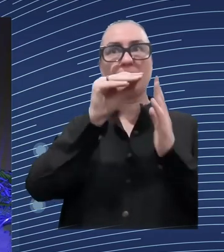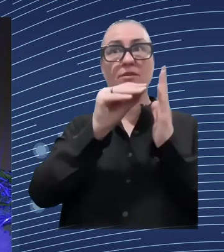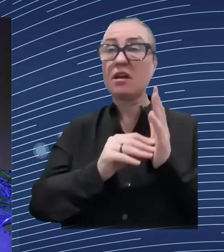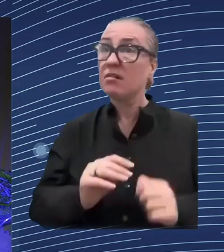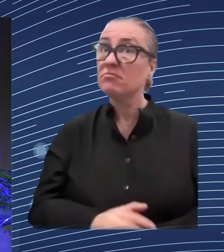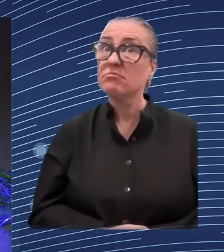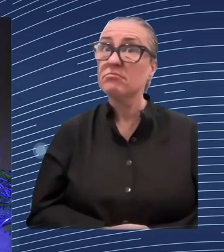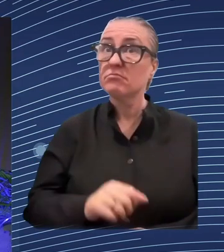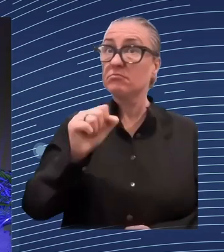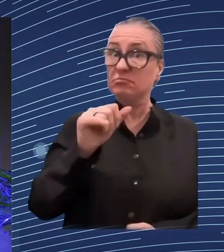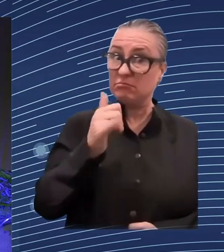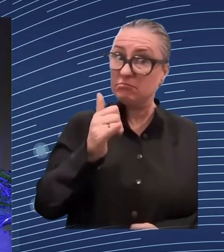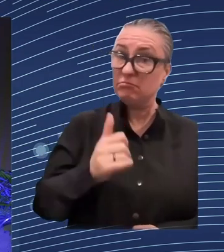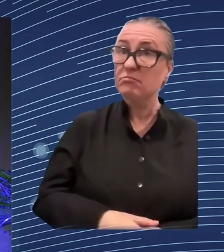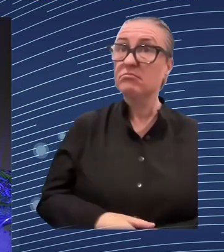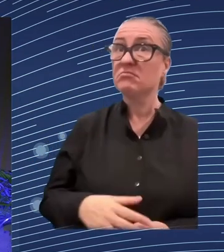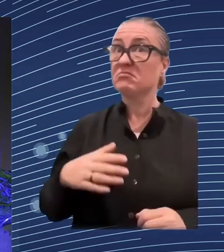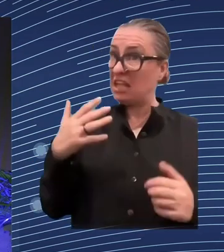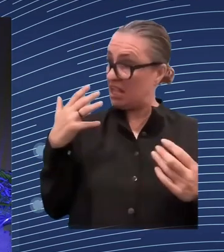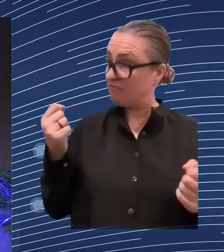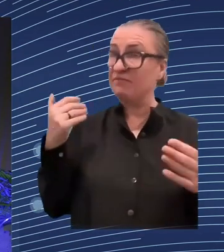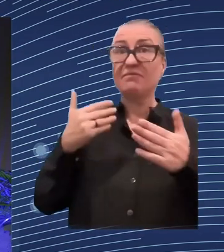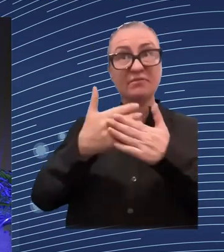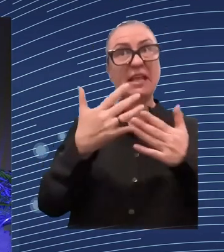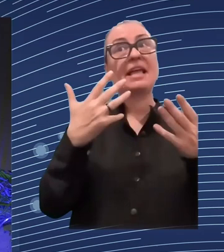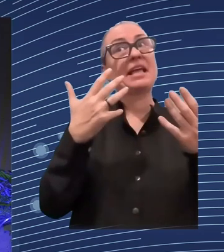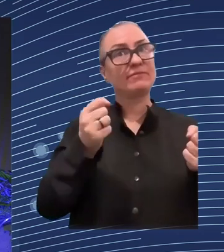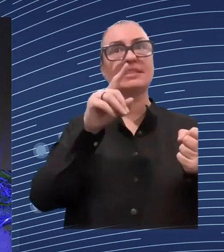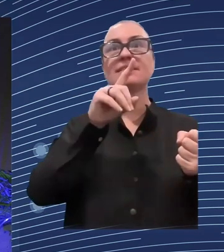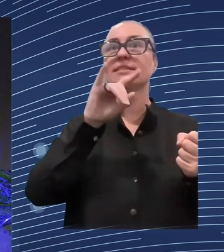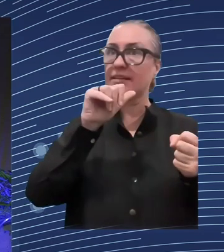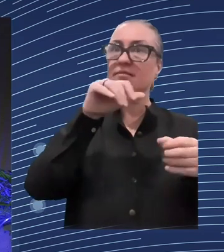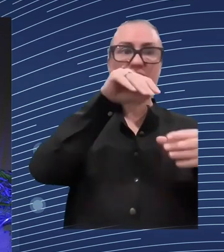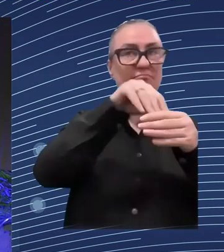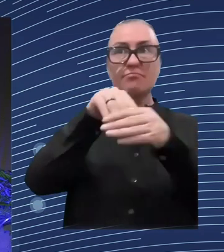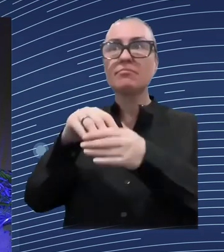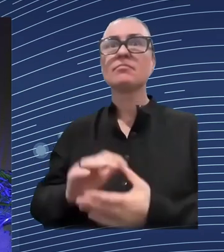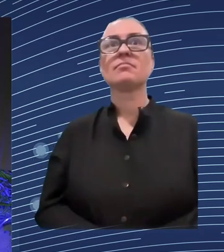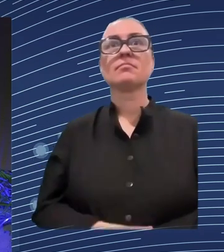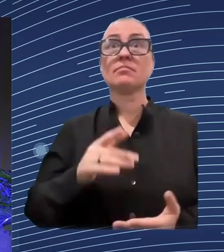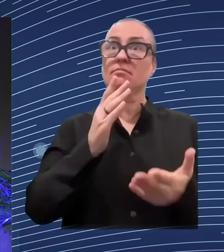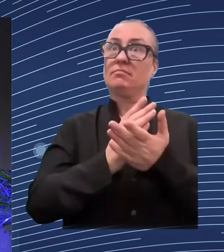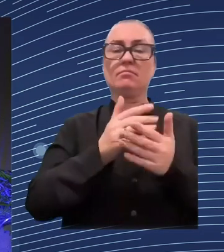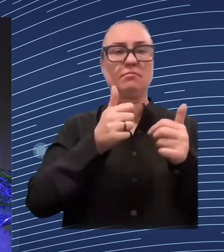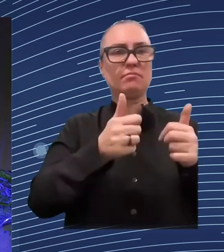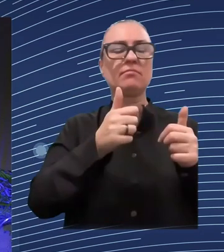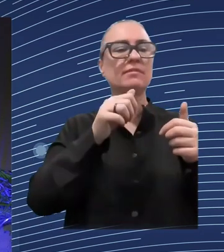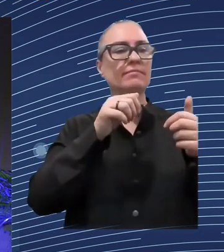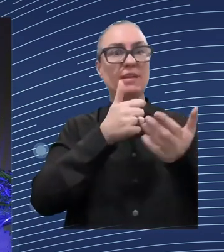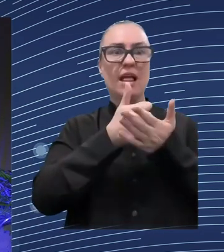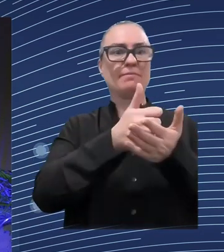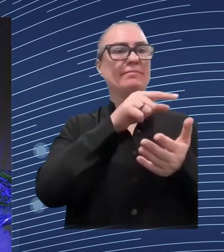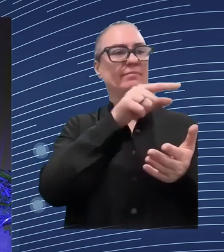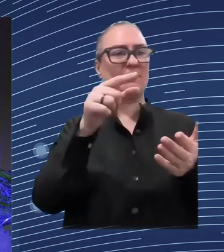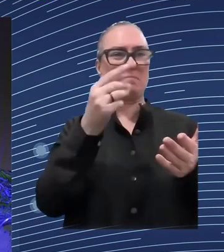stress tests now, probably not too much would have changed in terms of the patterns between countries. I think it's a